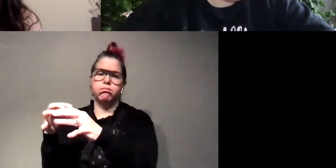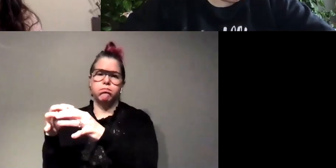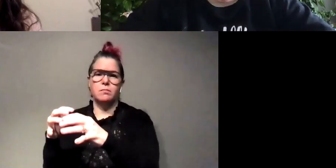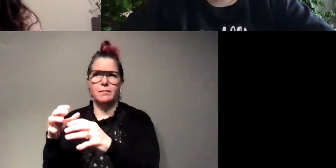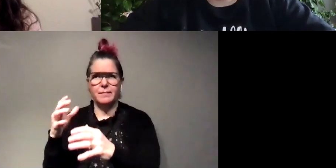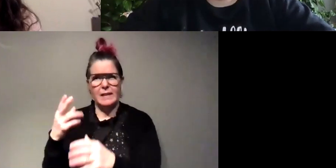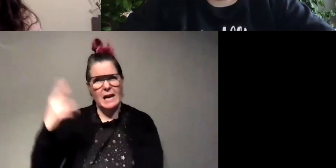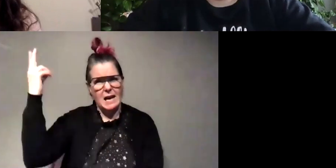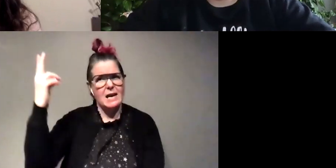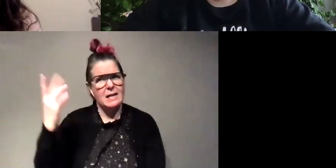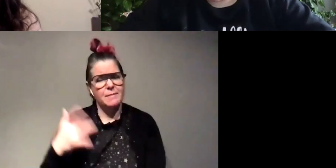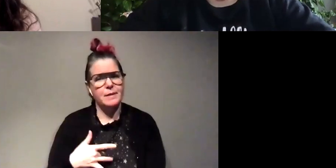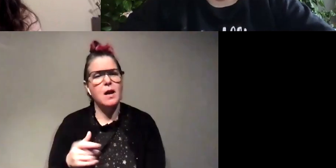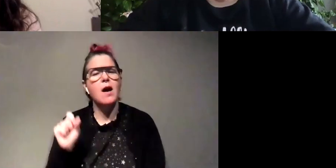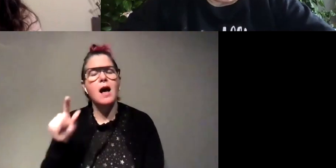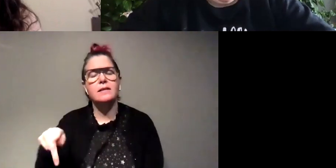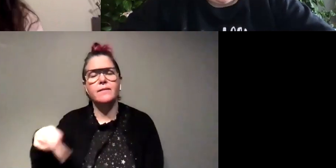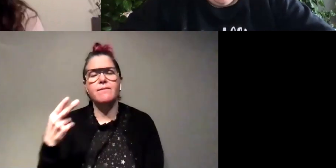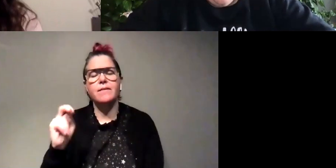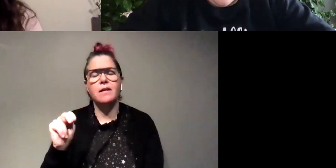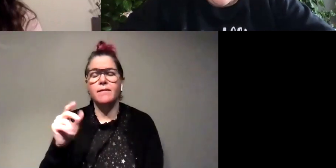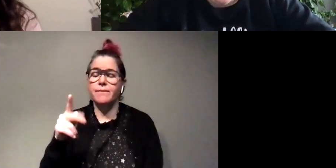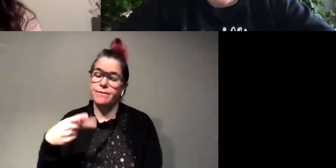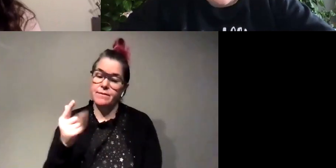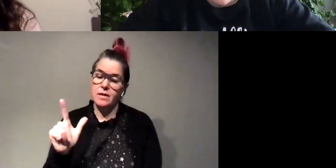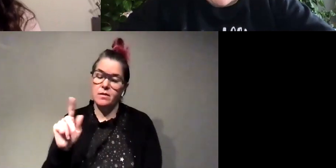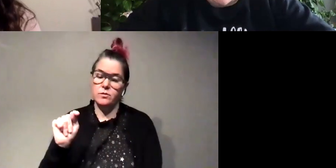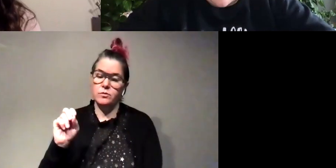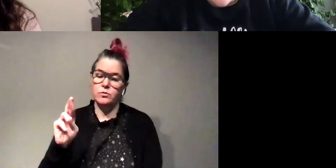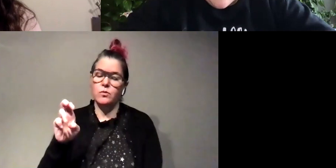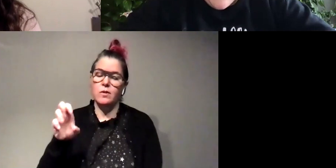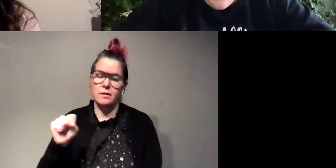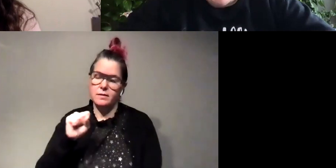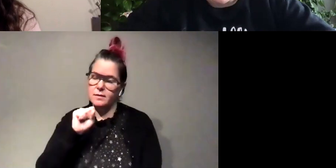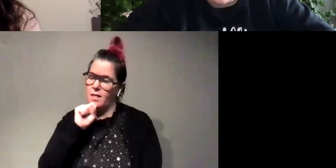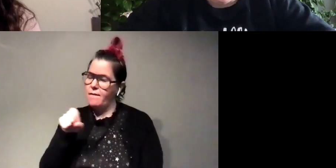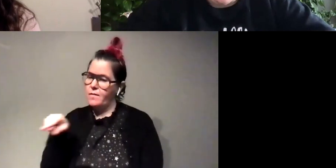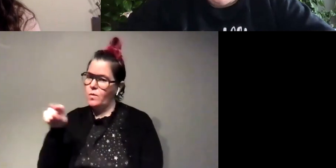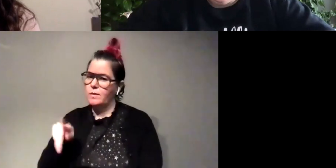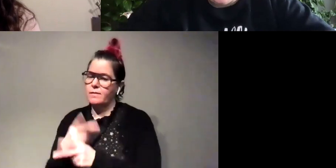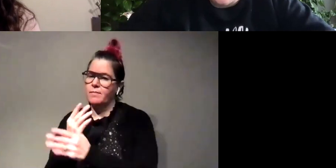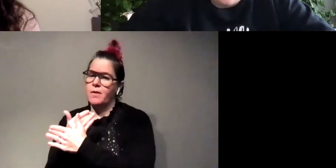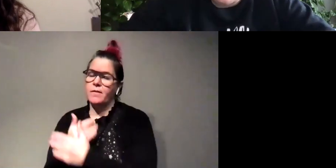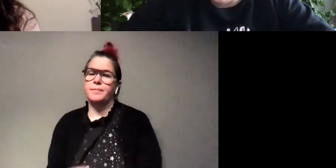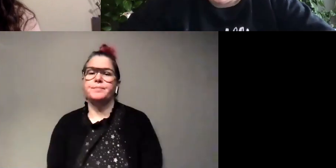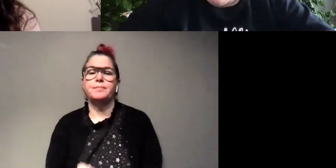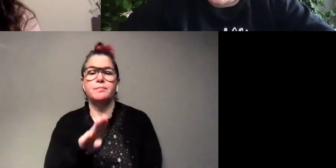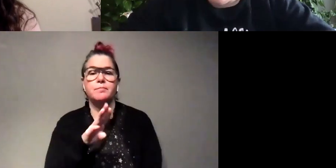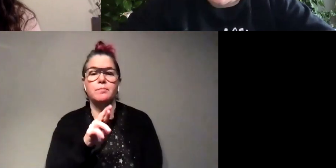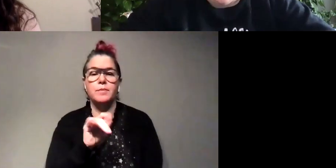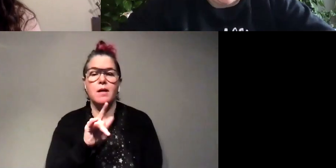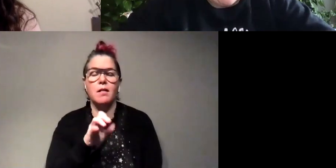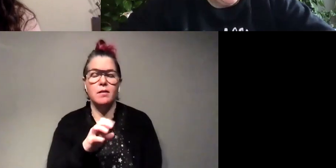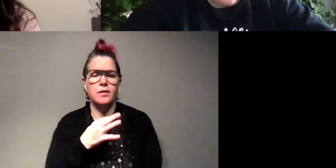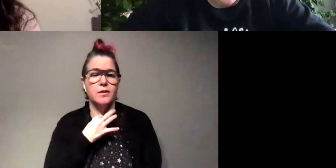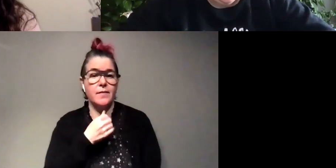there i'll have to ask phil torres i feel like he would know he loves those butterflies um brielle would like to know do the females